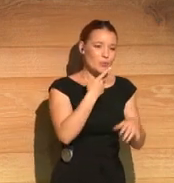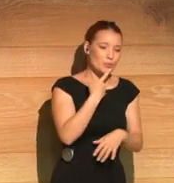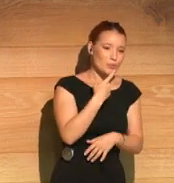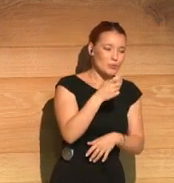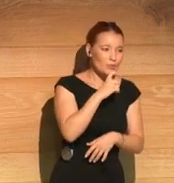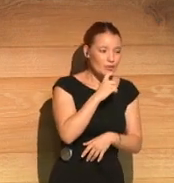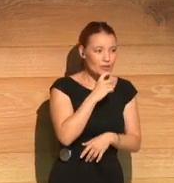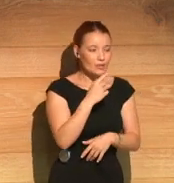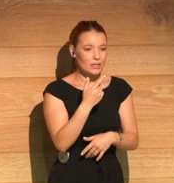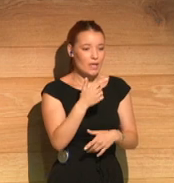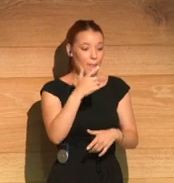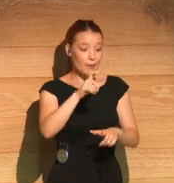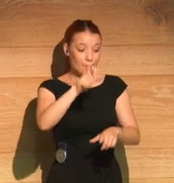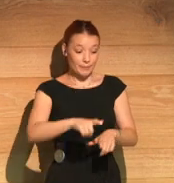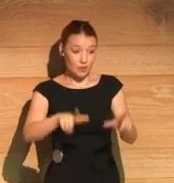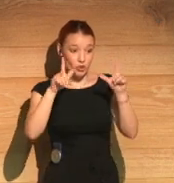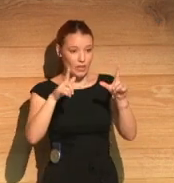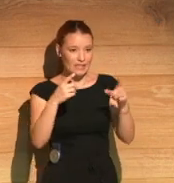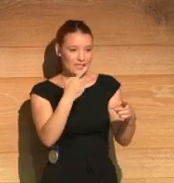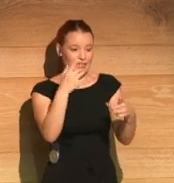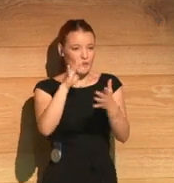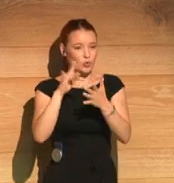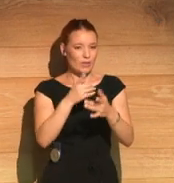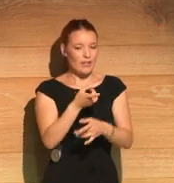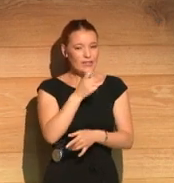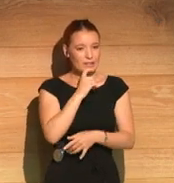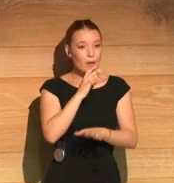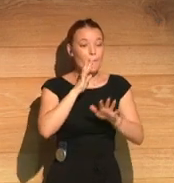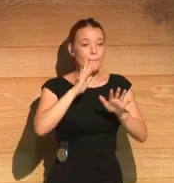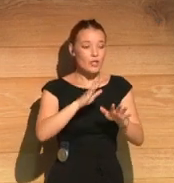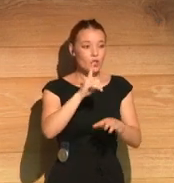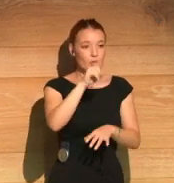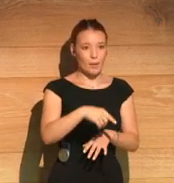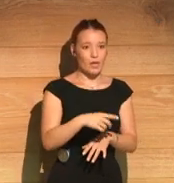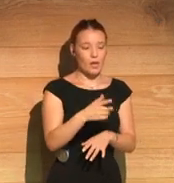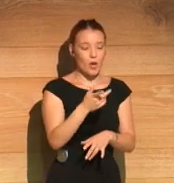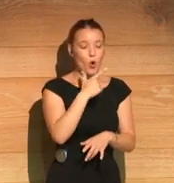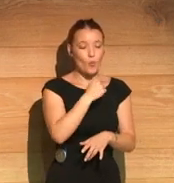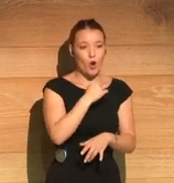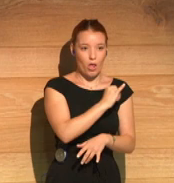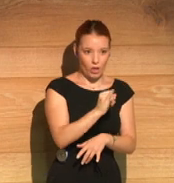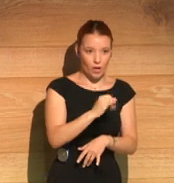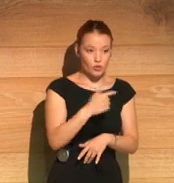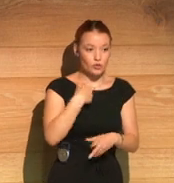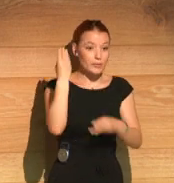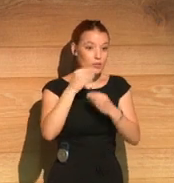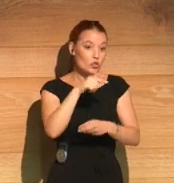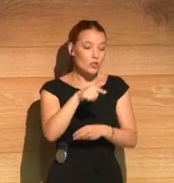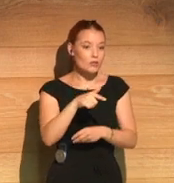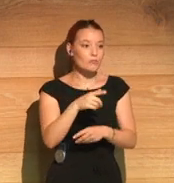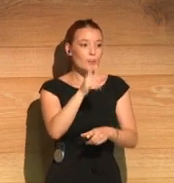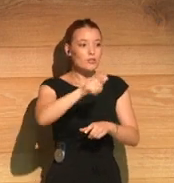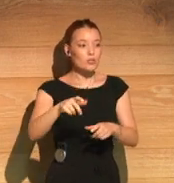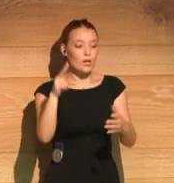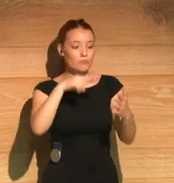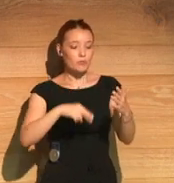humour in the book as well. And I think readers have responded well to that, and also to Cyril's own character, because